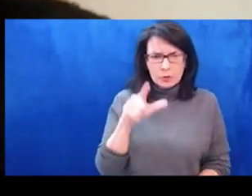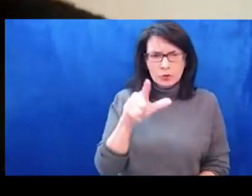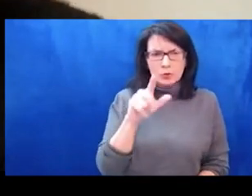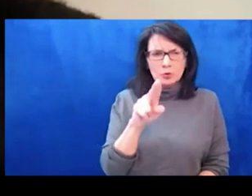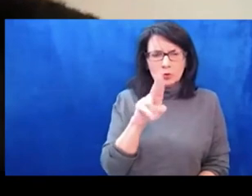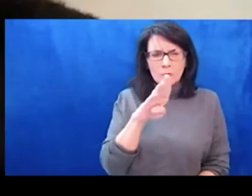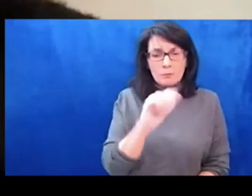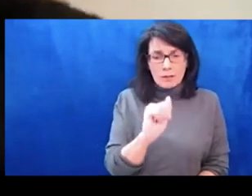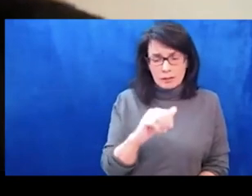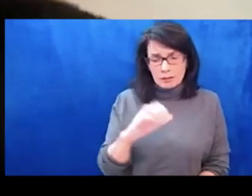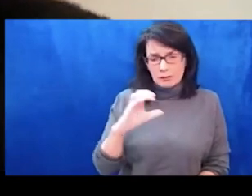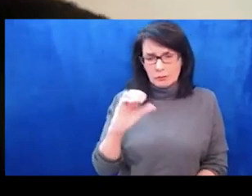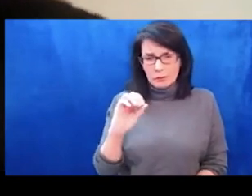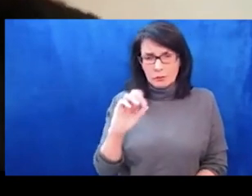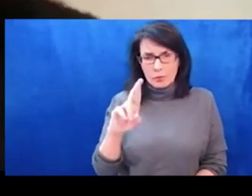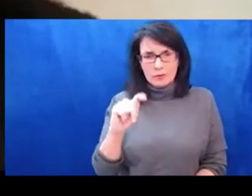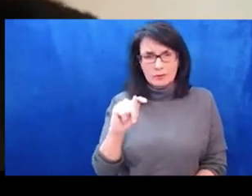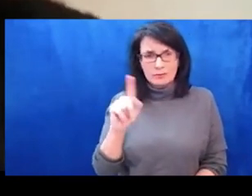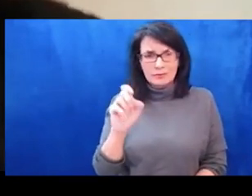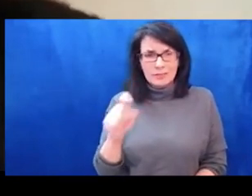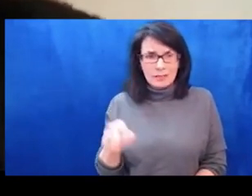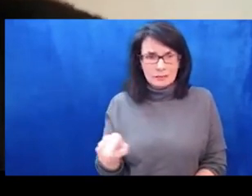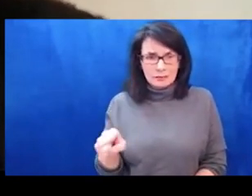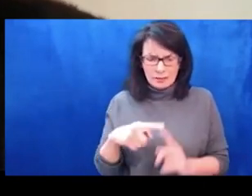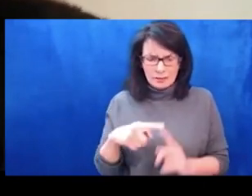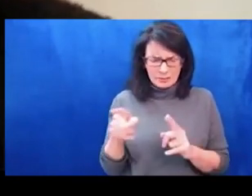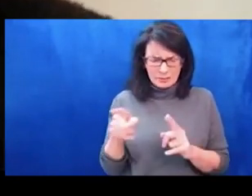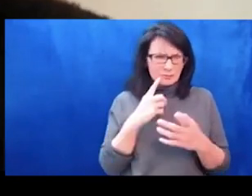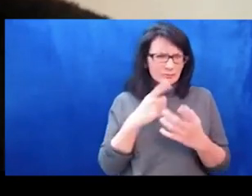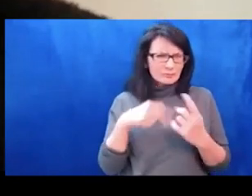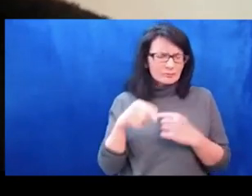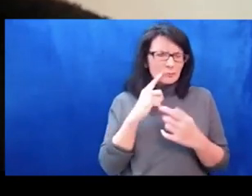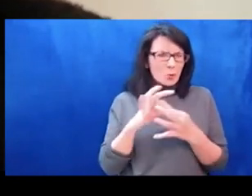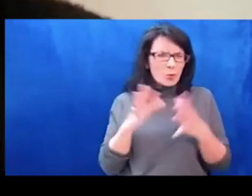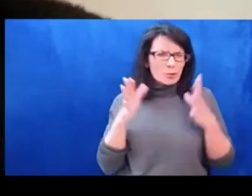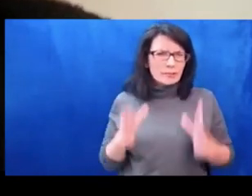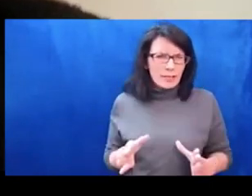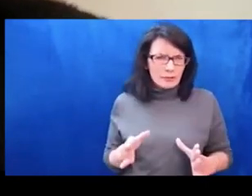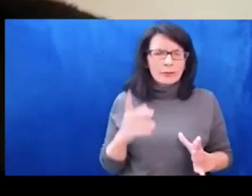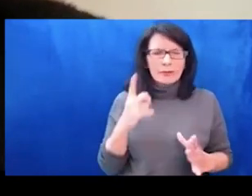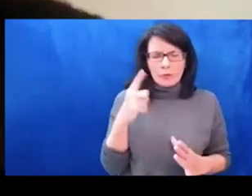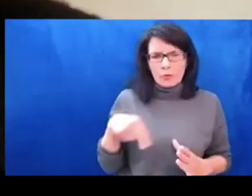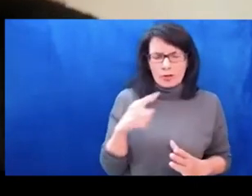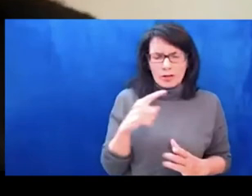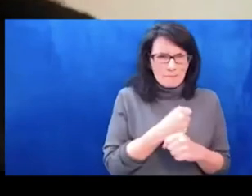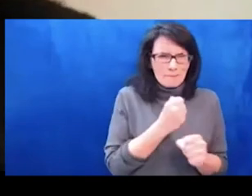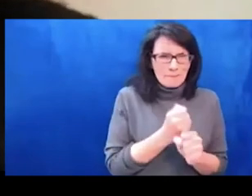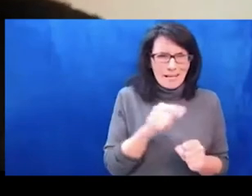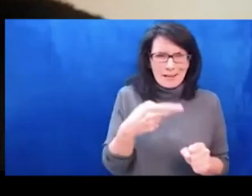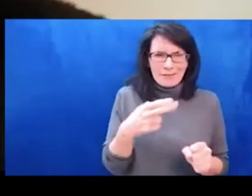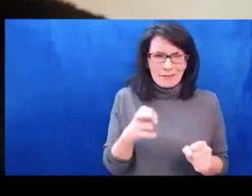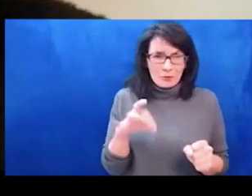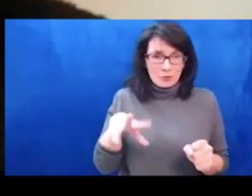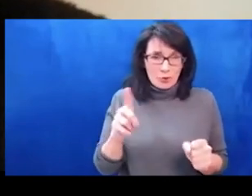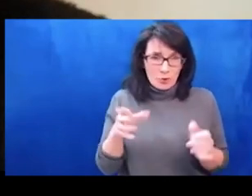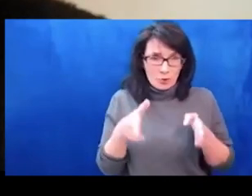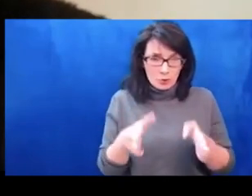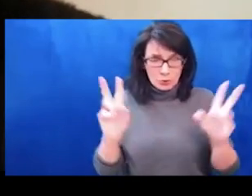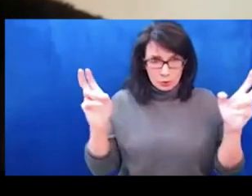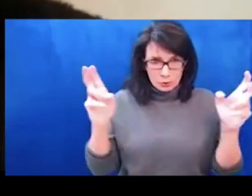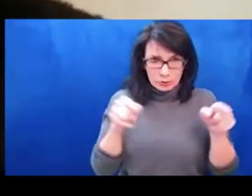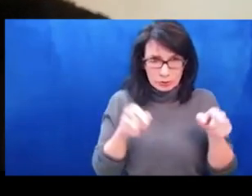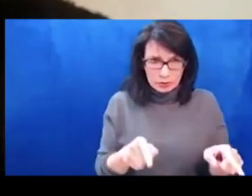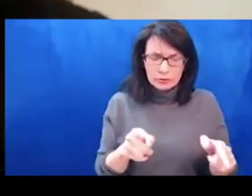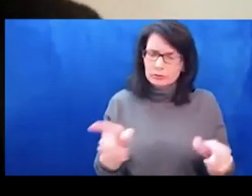response and also in terms of a great understanding of what Ukrainians must be feeling right now. It's hard It's and important to